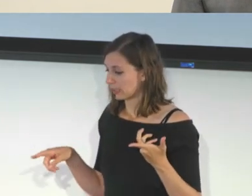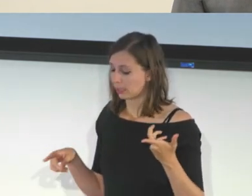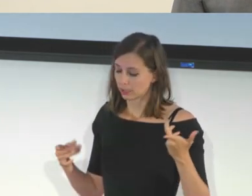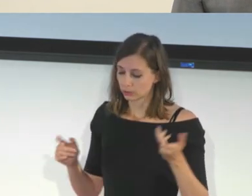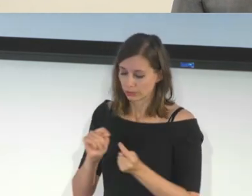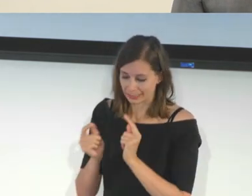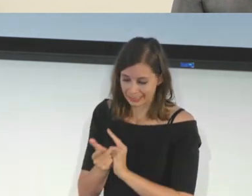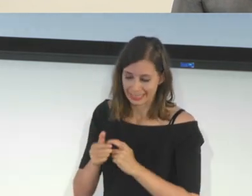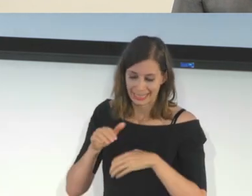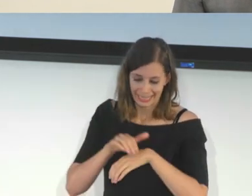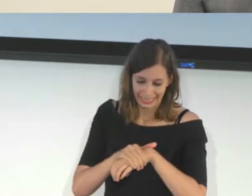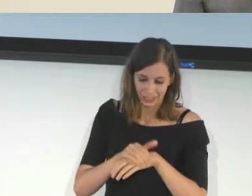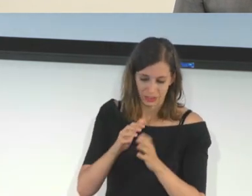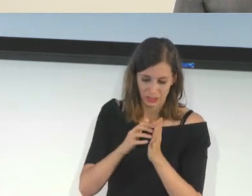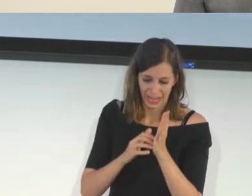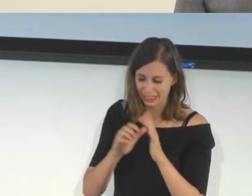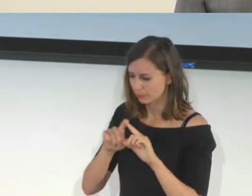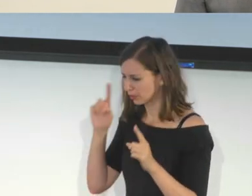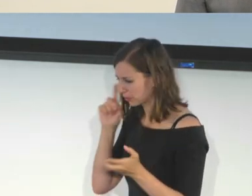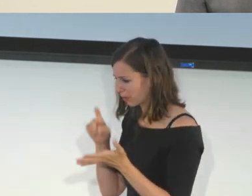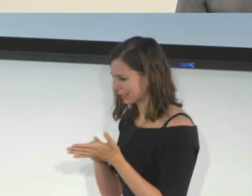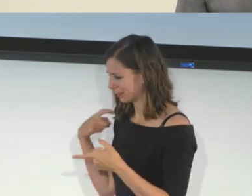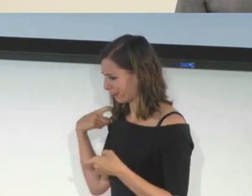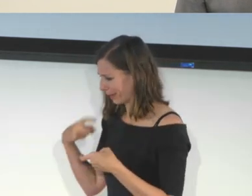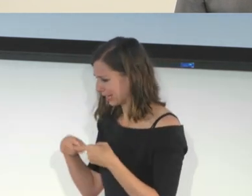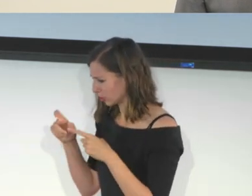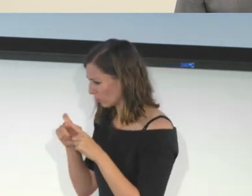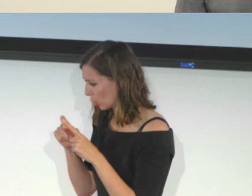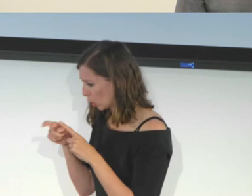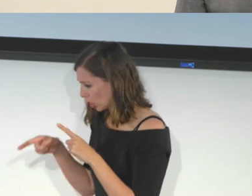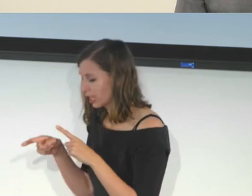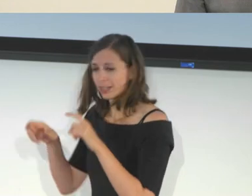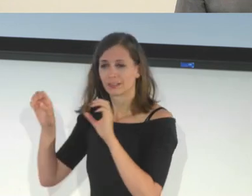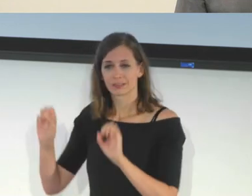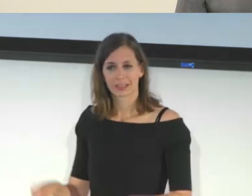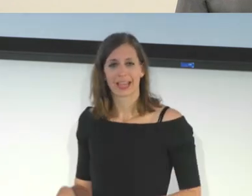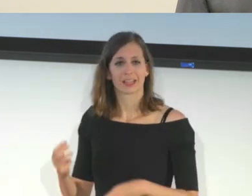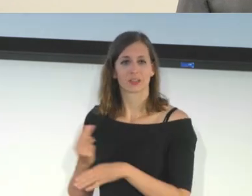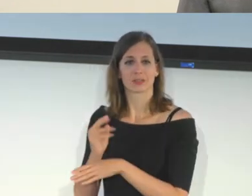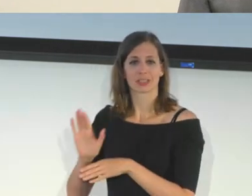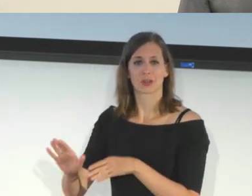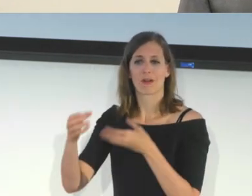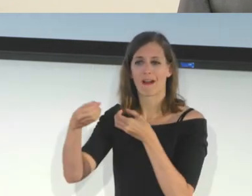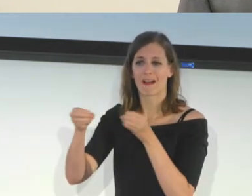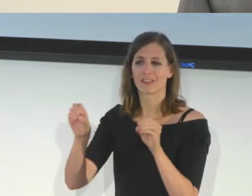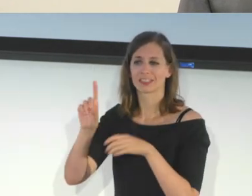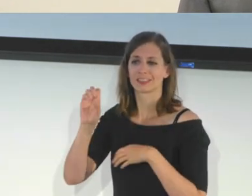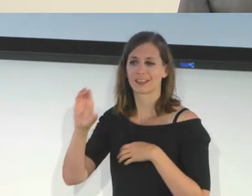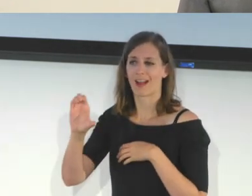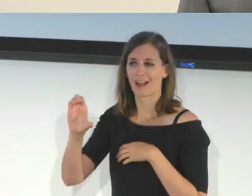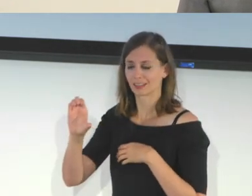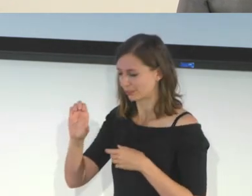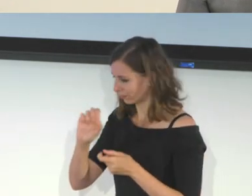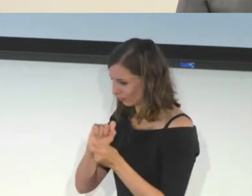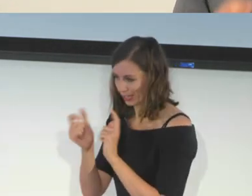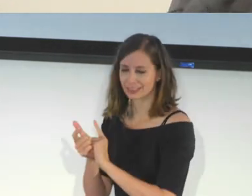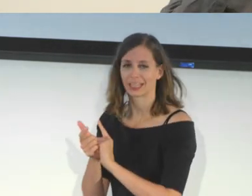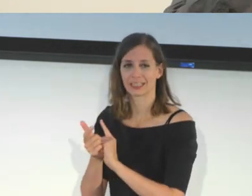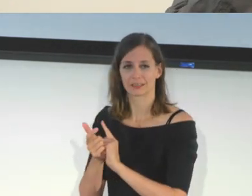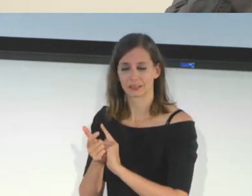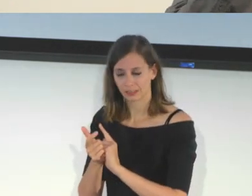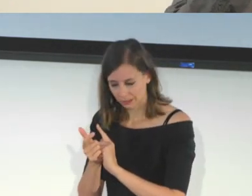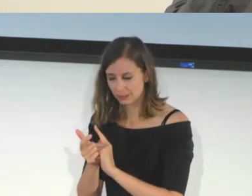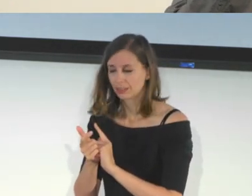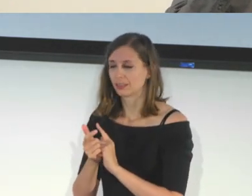language text, and you want to know more information. You can do it straight from your office document right away. those are some of the applications